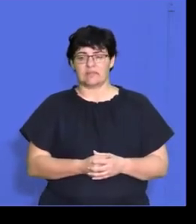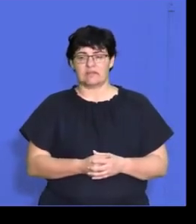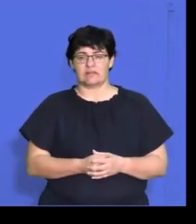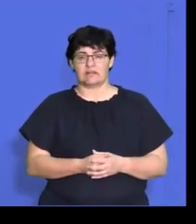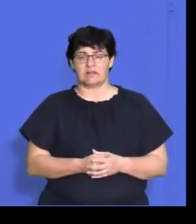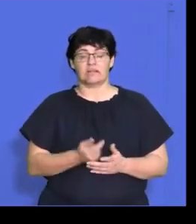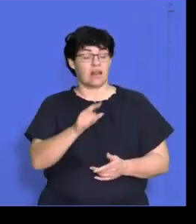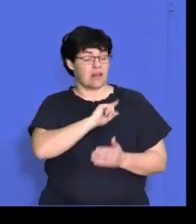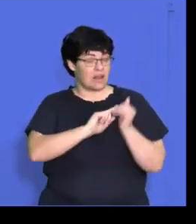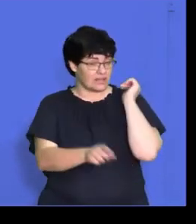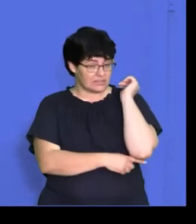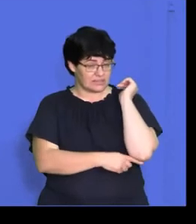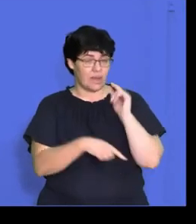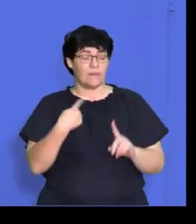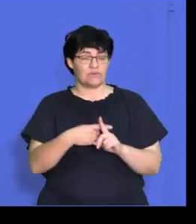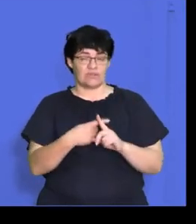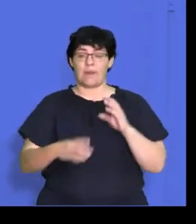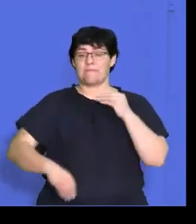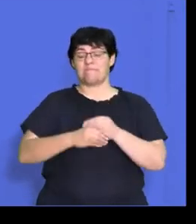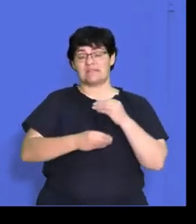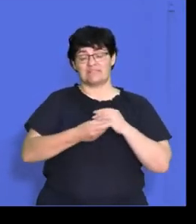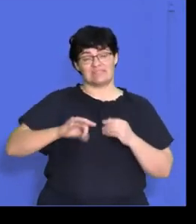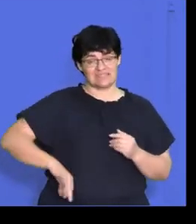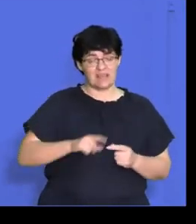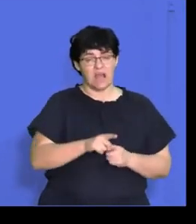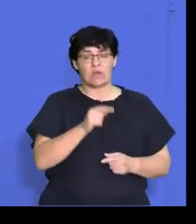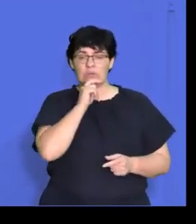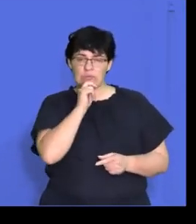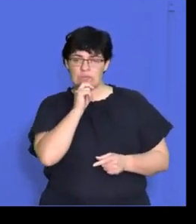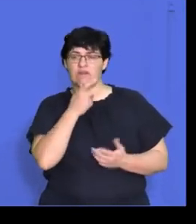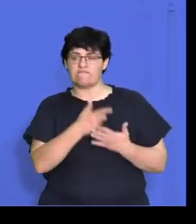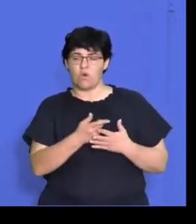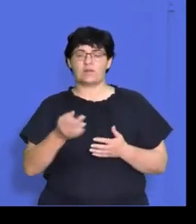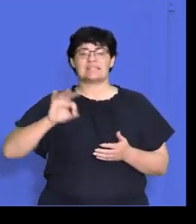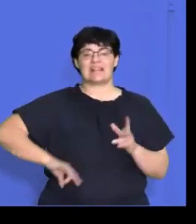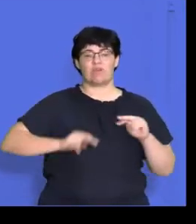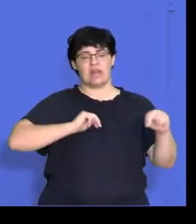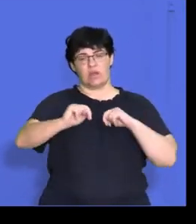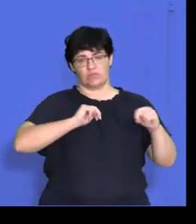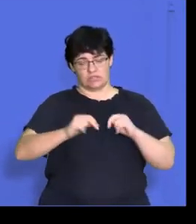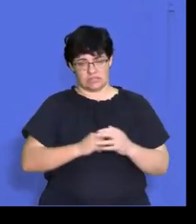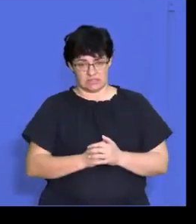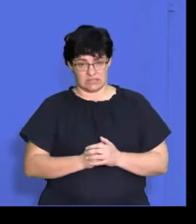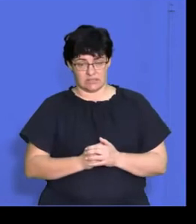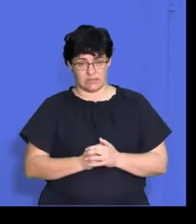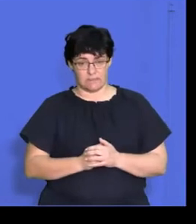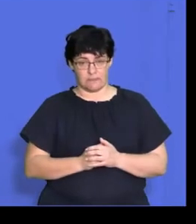And the last positive, fringe benefits can be used as leverage for salary negotiations. So they might not